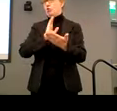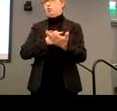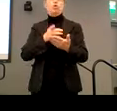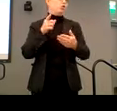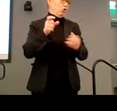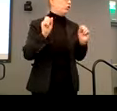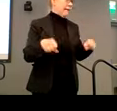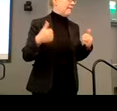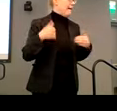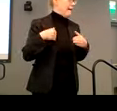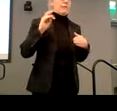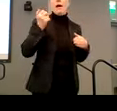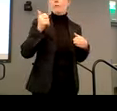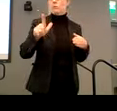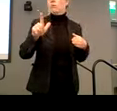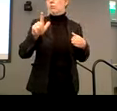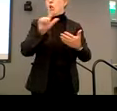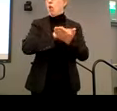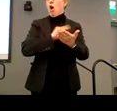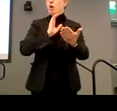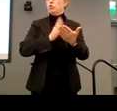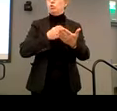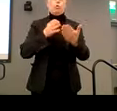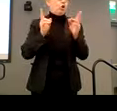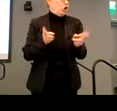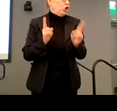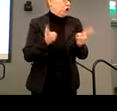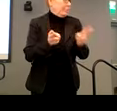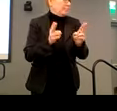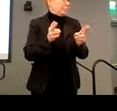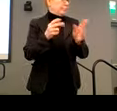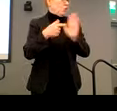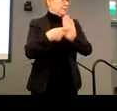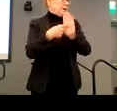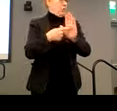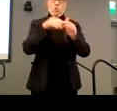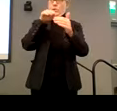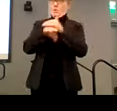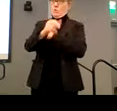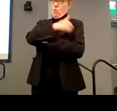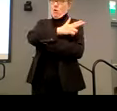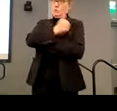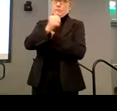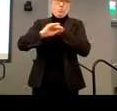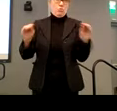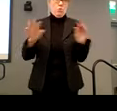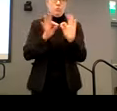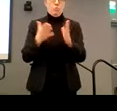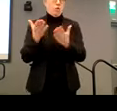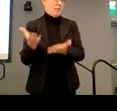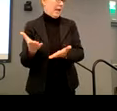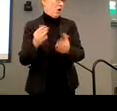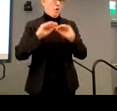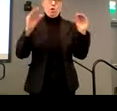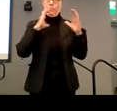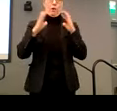lawsuit without it. Something could be urgent. Somebody's about to go into a hospital, and they don't have a sign language interpreter. There's been cases